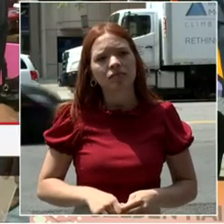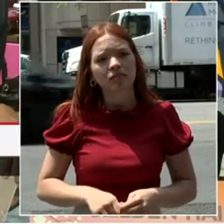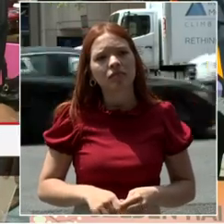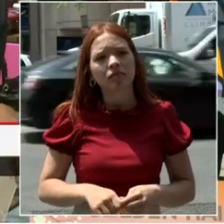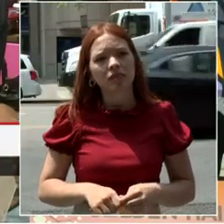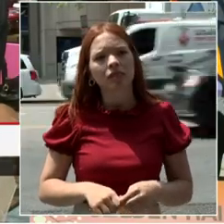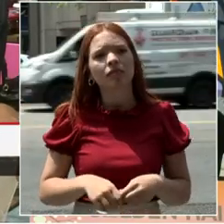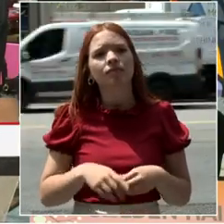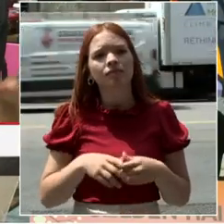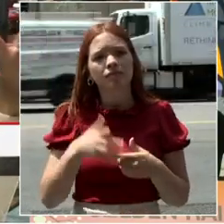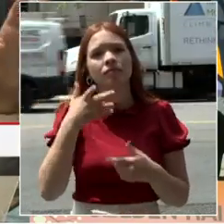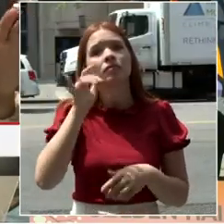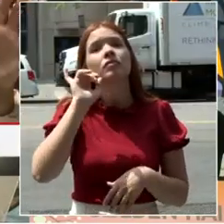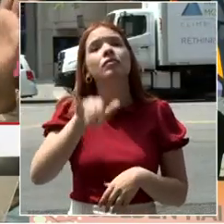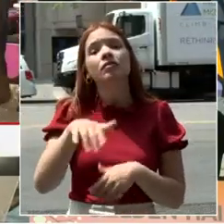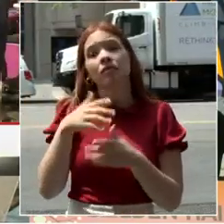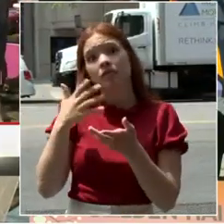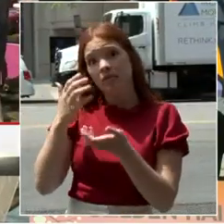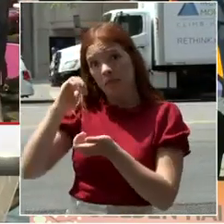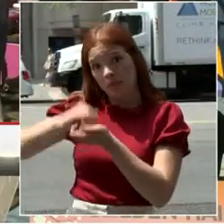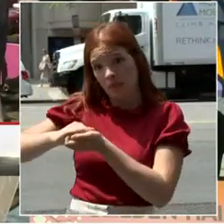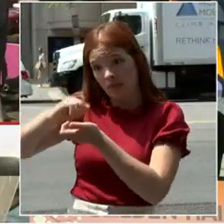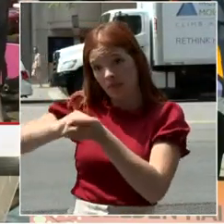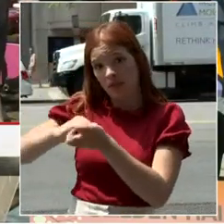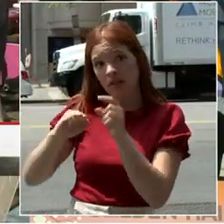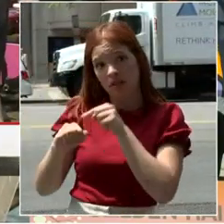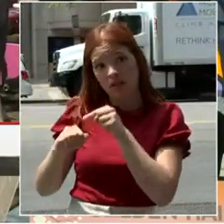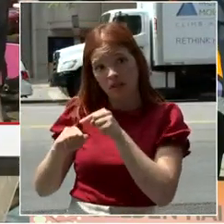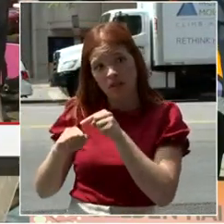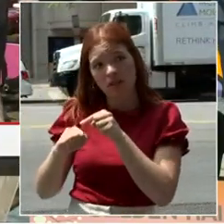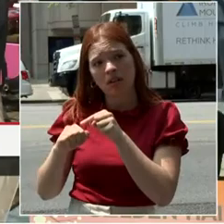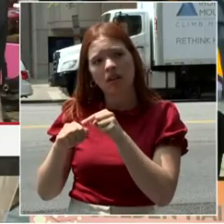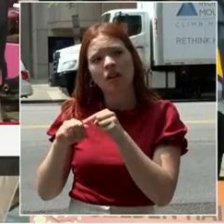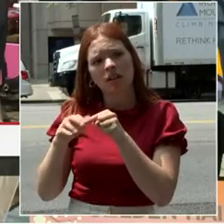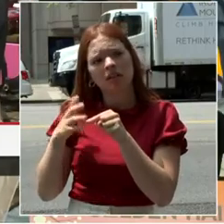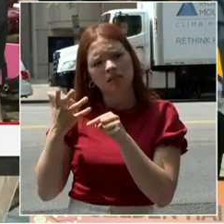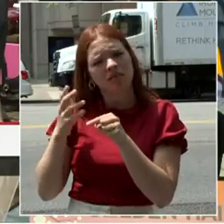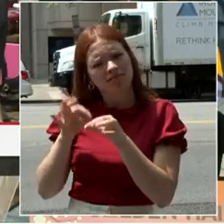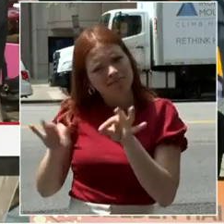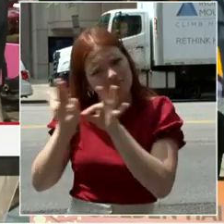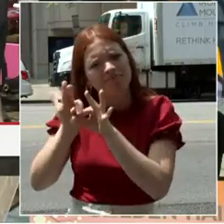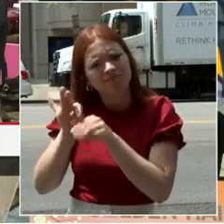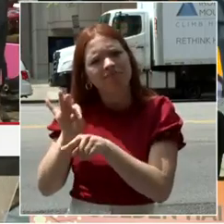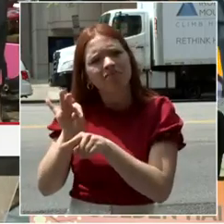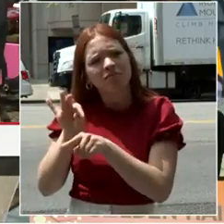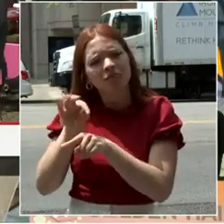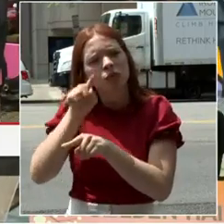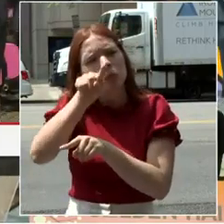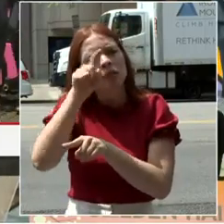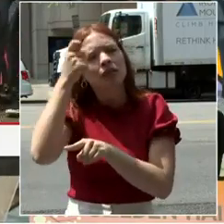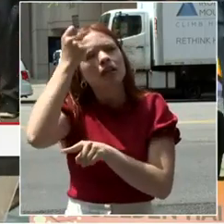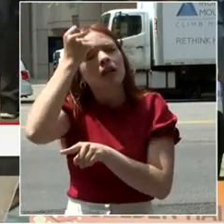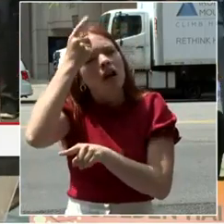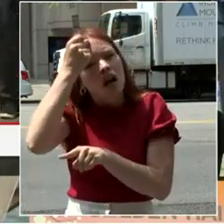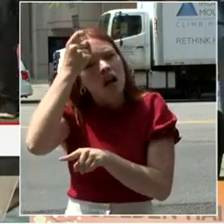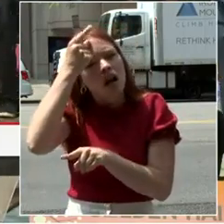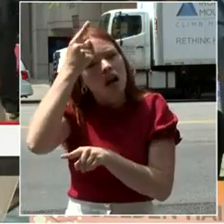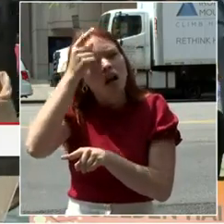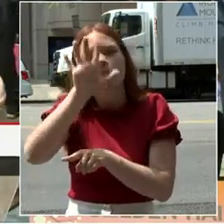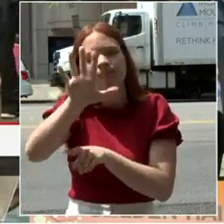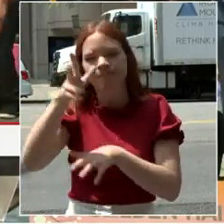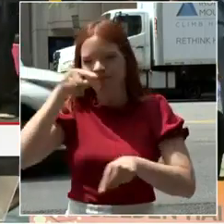is that invest in and this is something that we're going to have to work on together and I want to speak candidly for a minute.